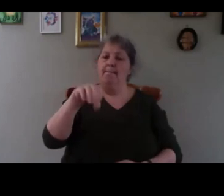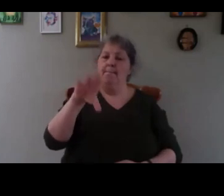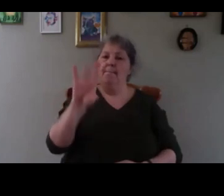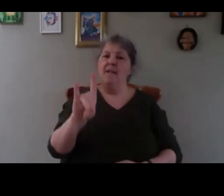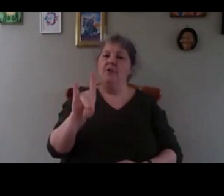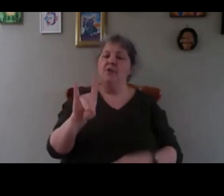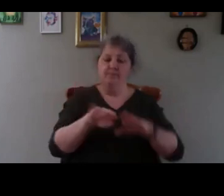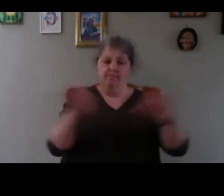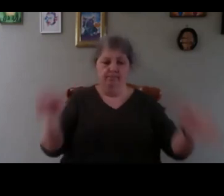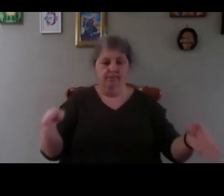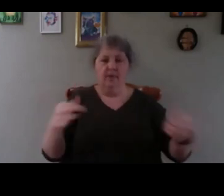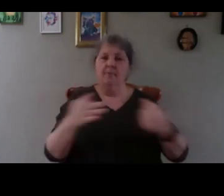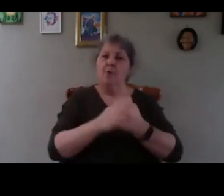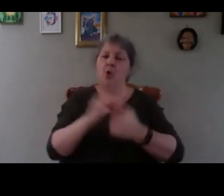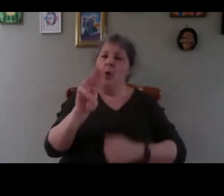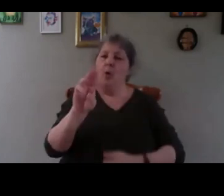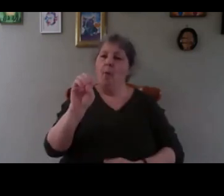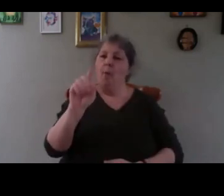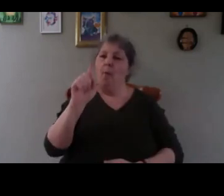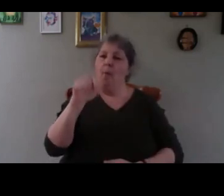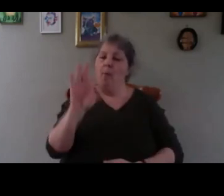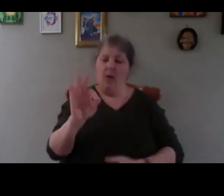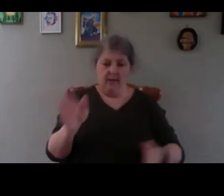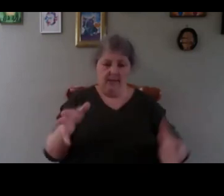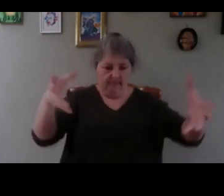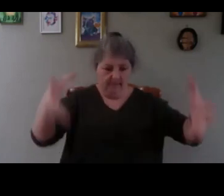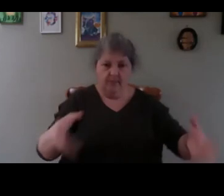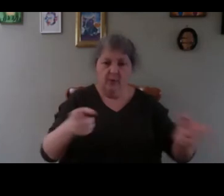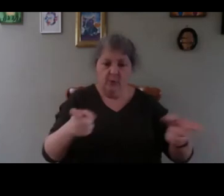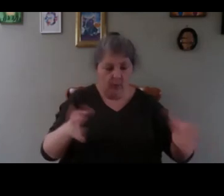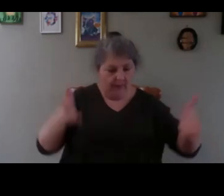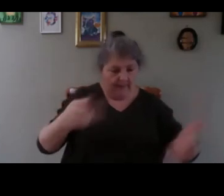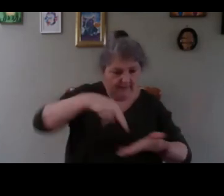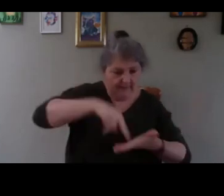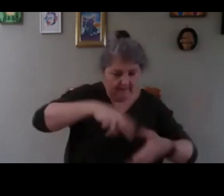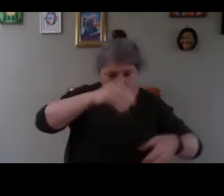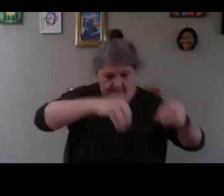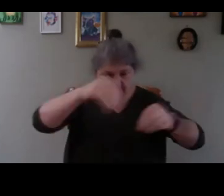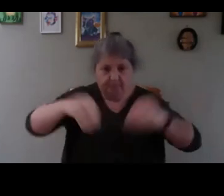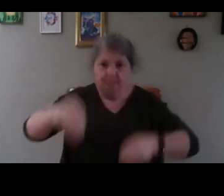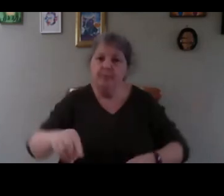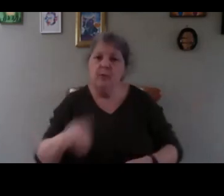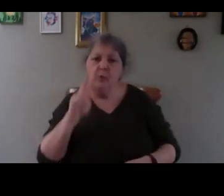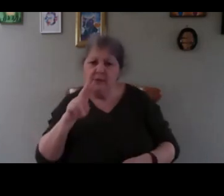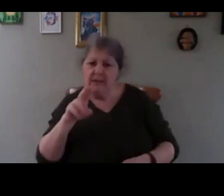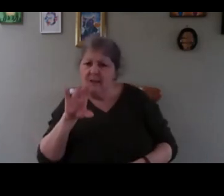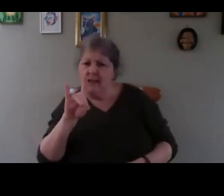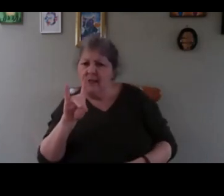no you know when you see it first I can show you something there you see the hinges there